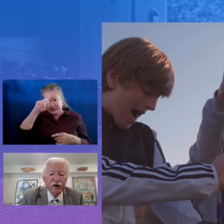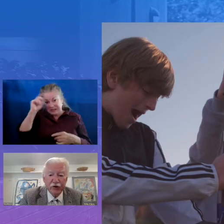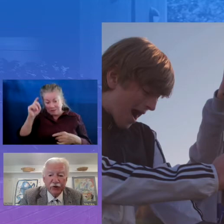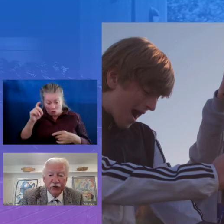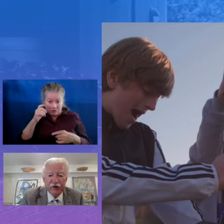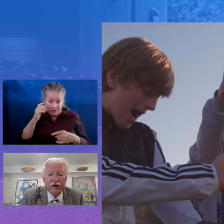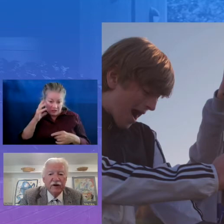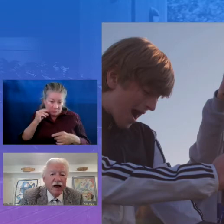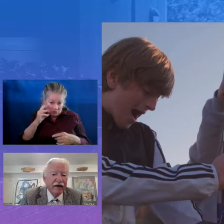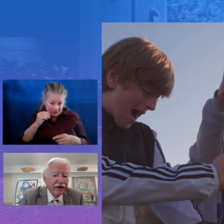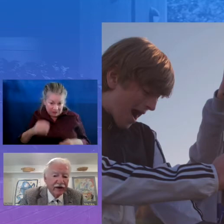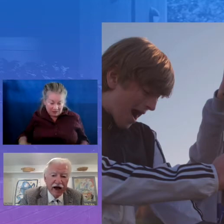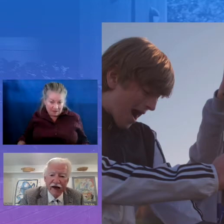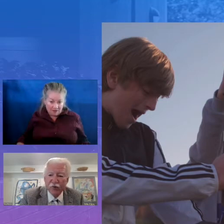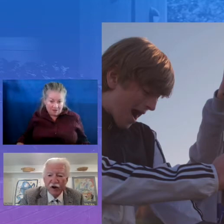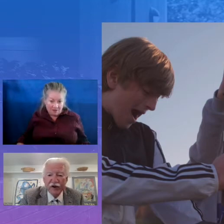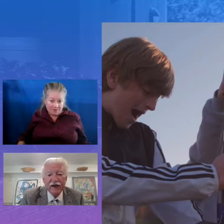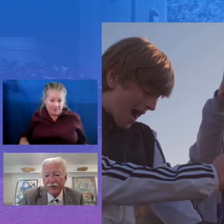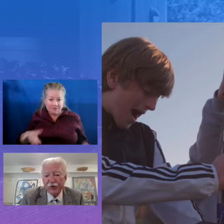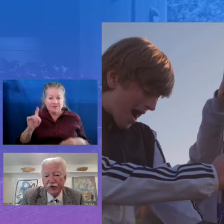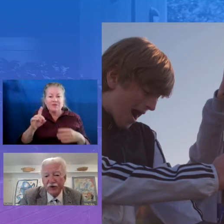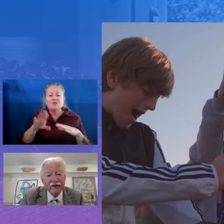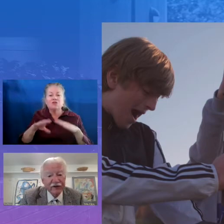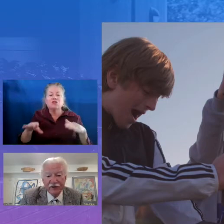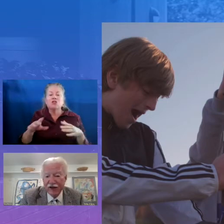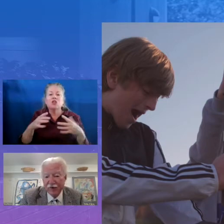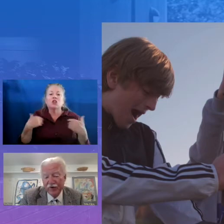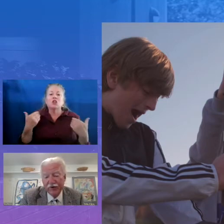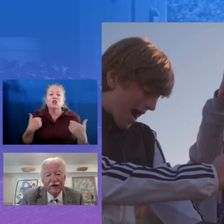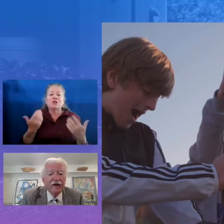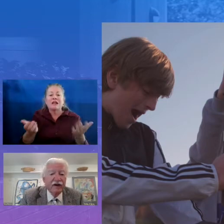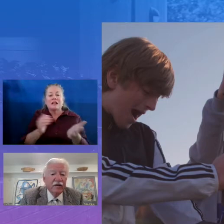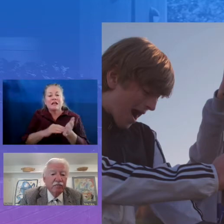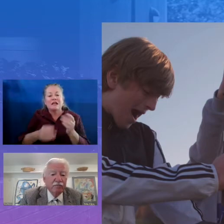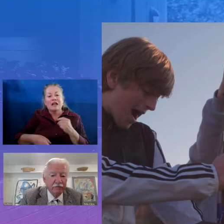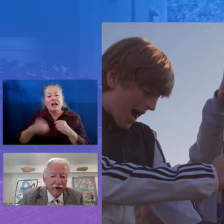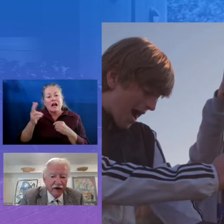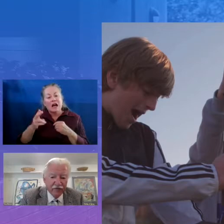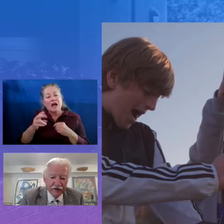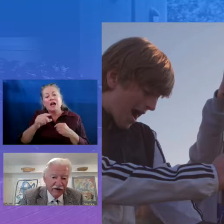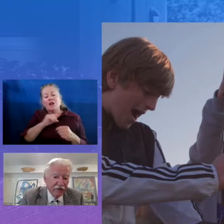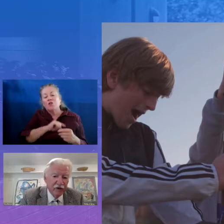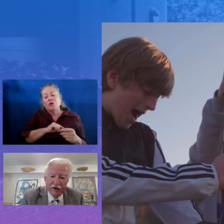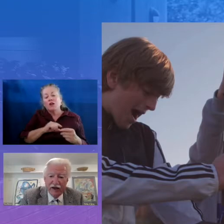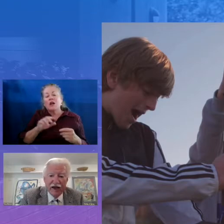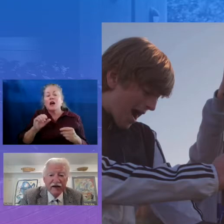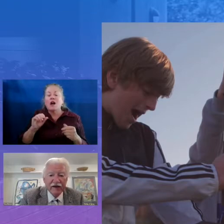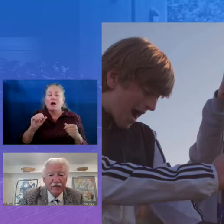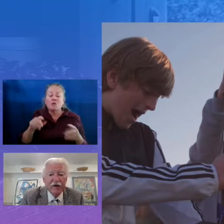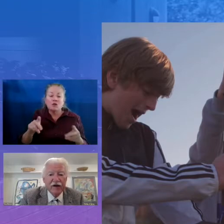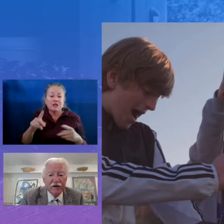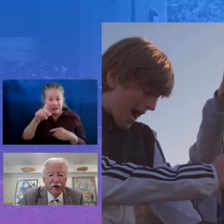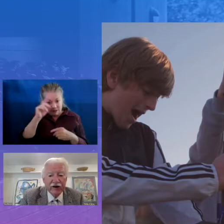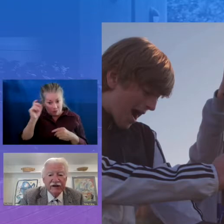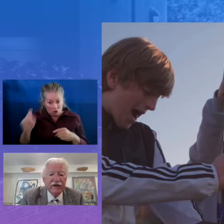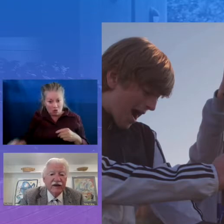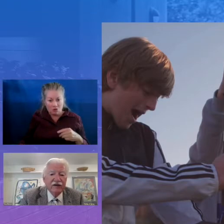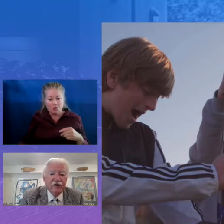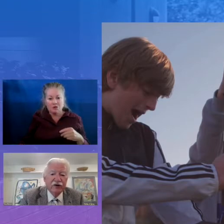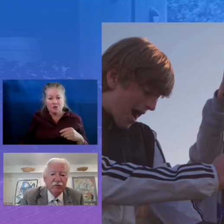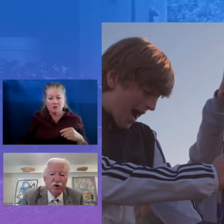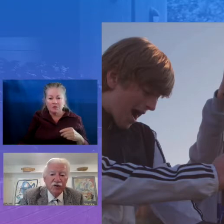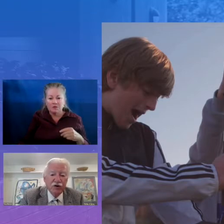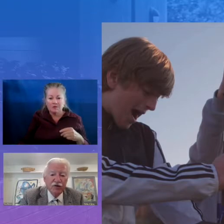children and youth, again, high-quality opportunities in the summer benefits them in academic learning,